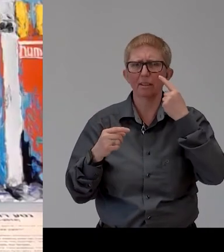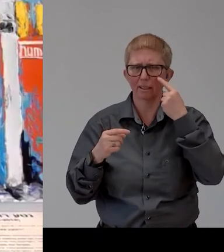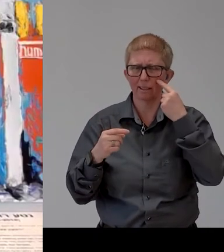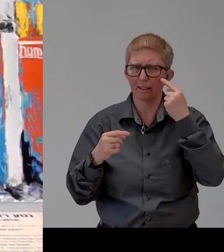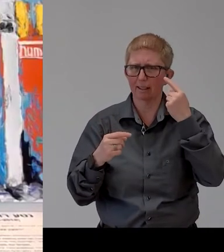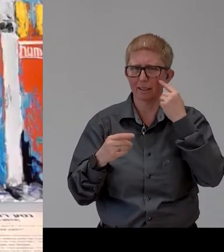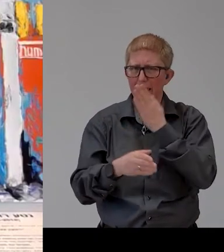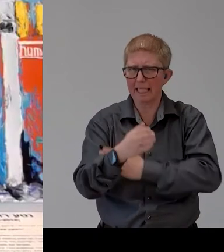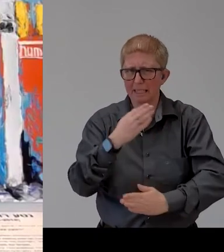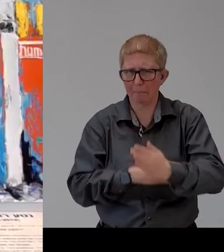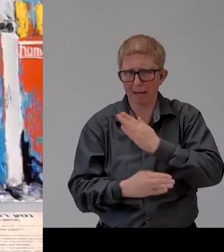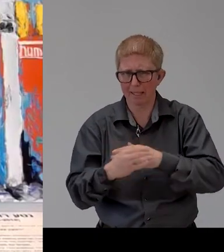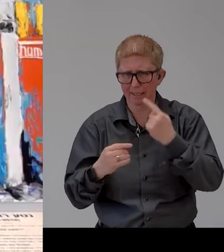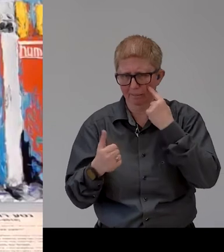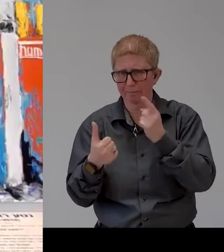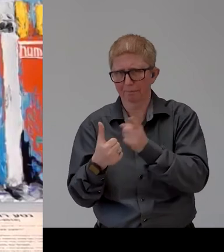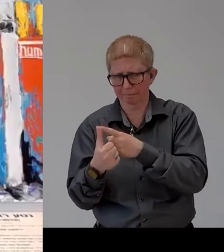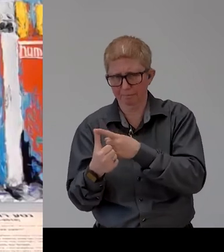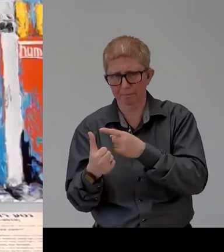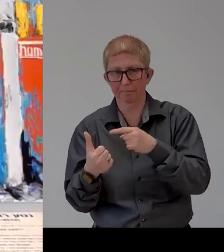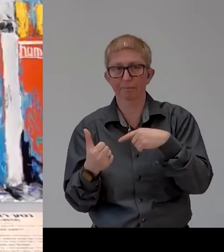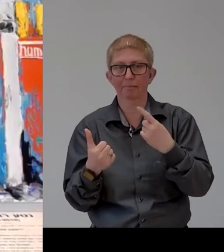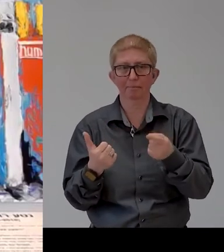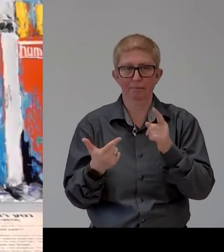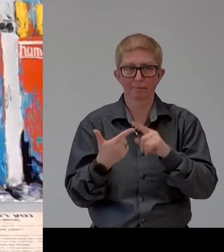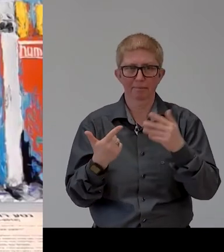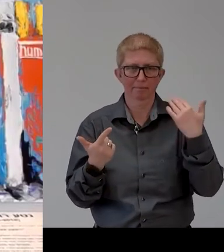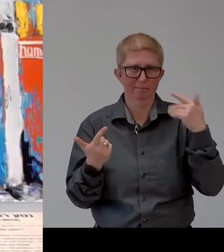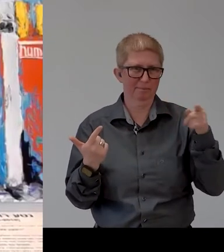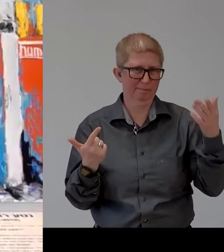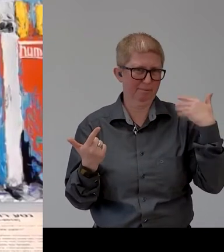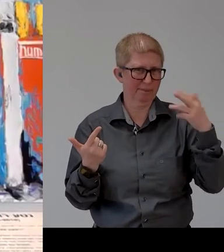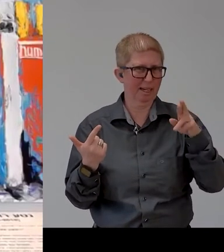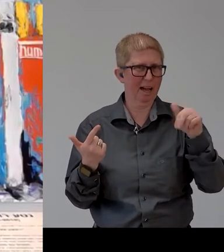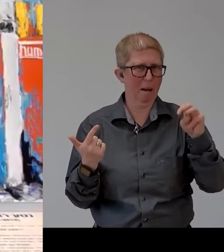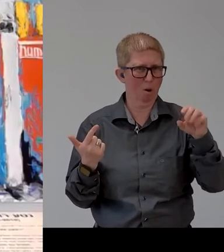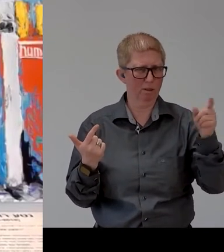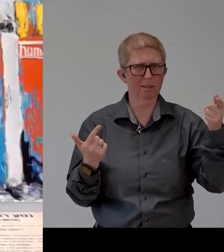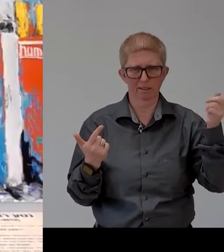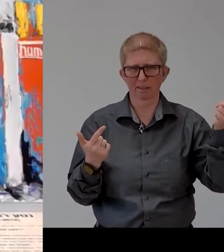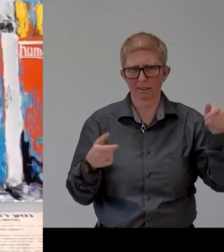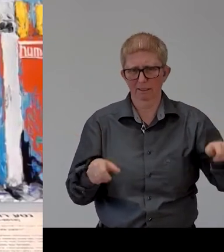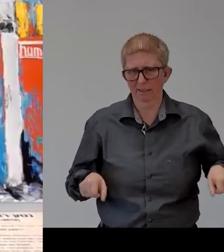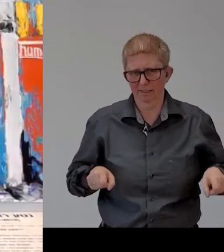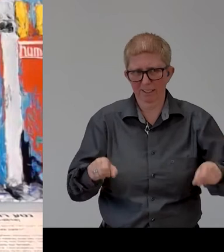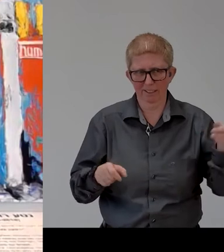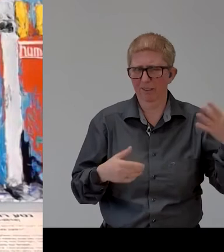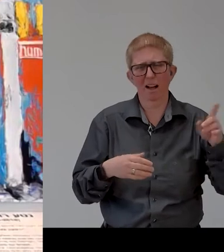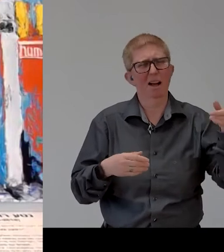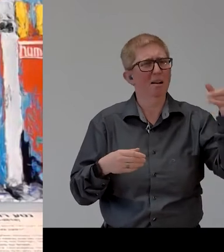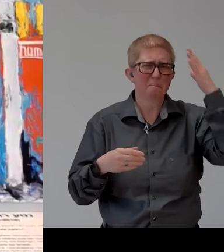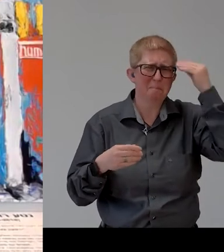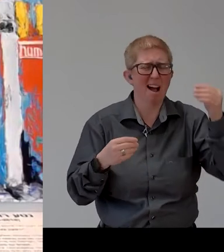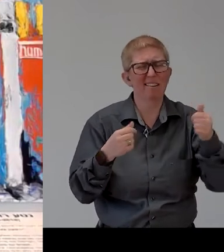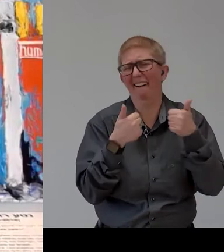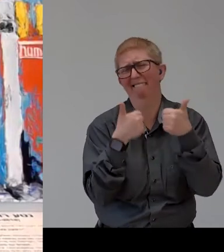from arnon who sits in a wheelchair but other than that he's amazing um we will now continue to the next uh